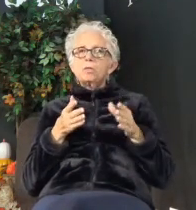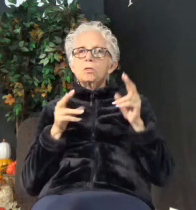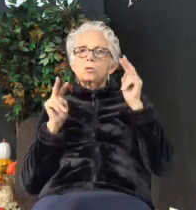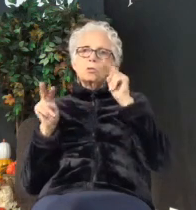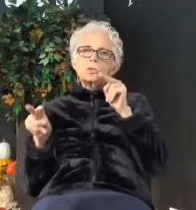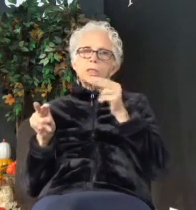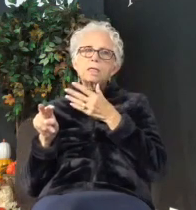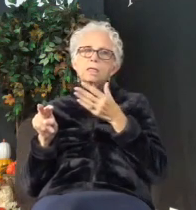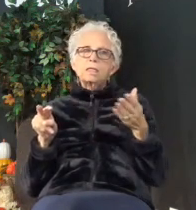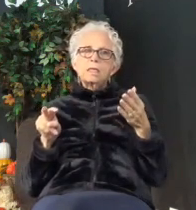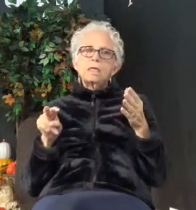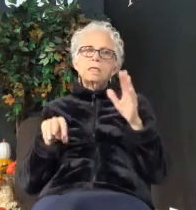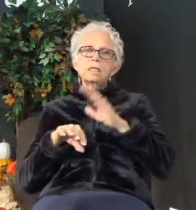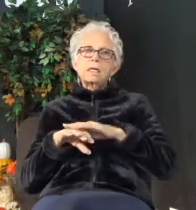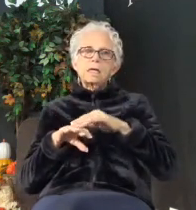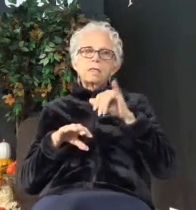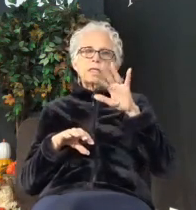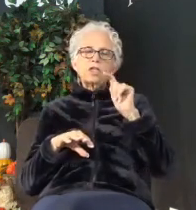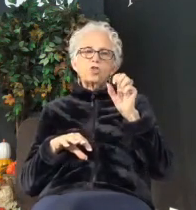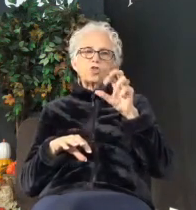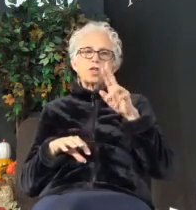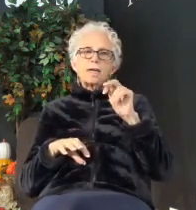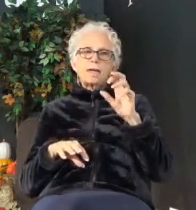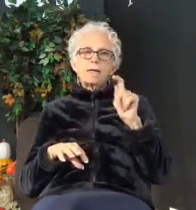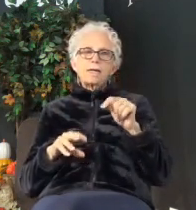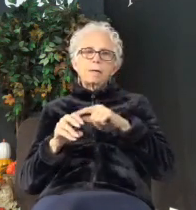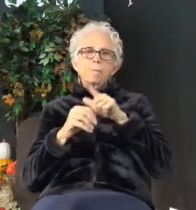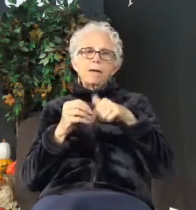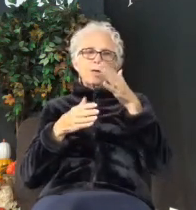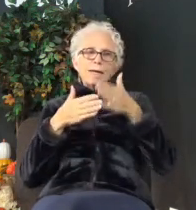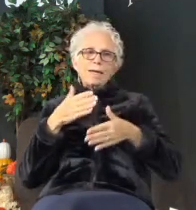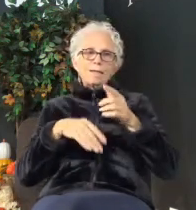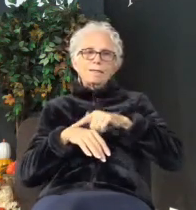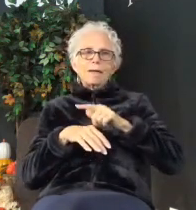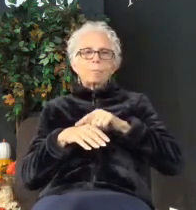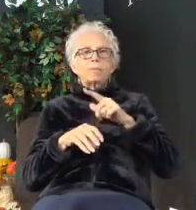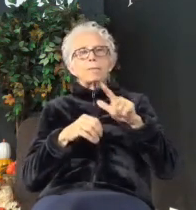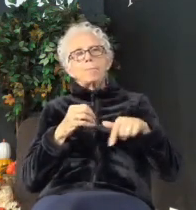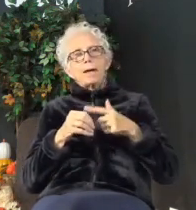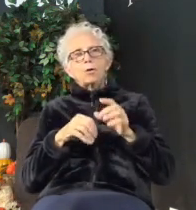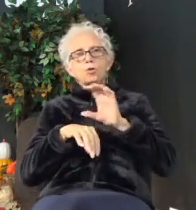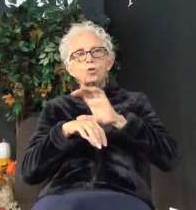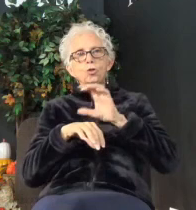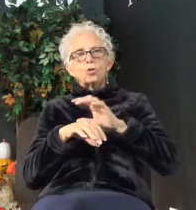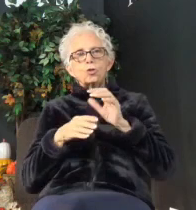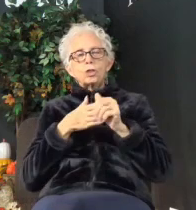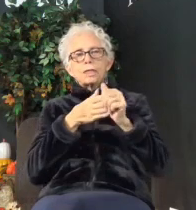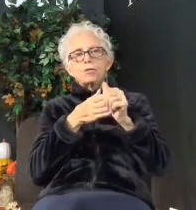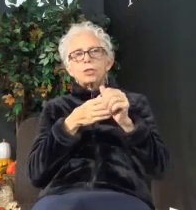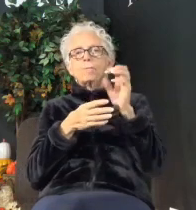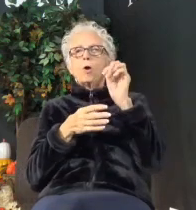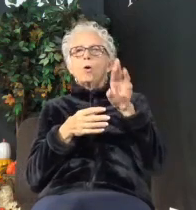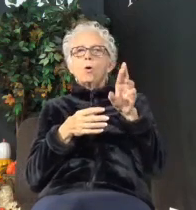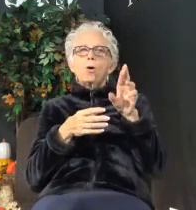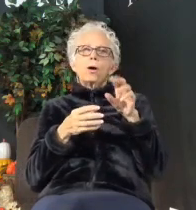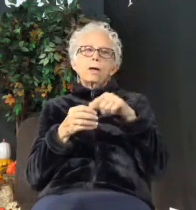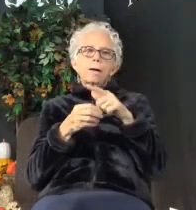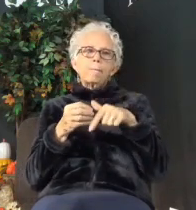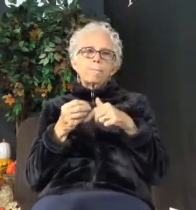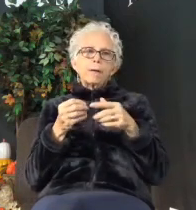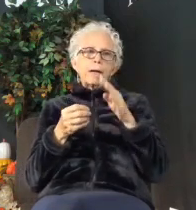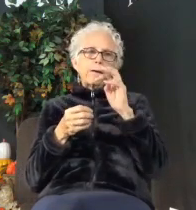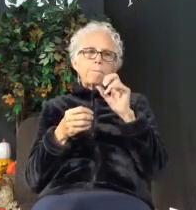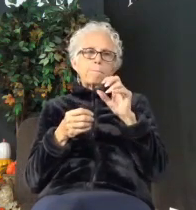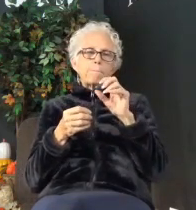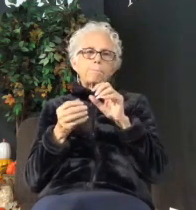things on the internet about end times or about church leadership or about Bible passages